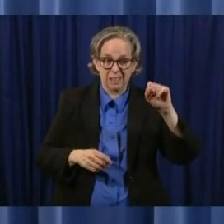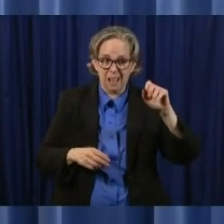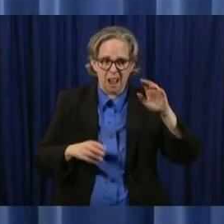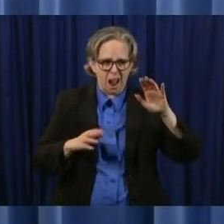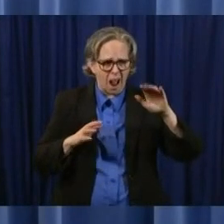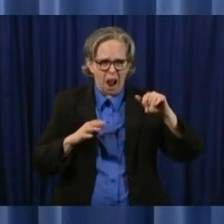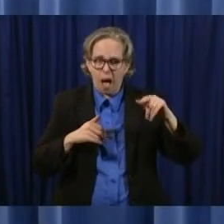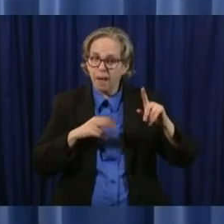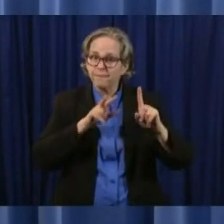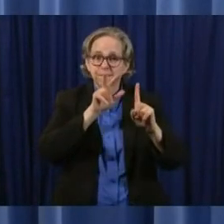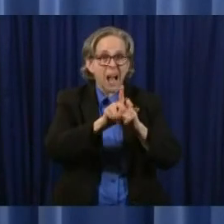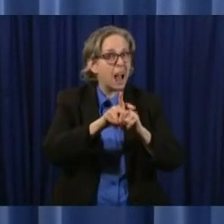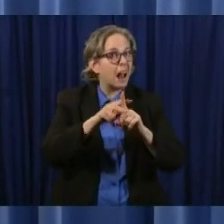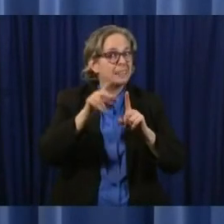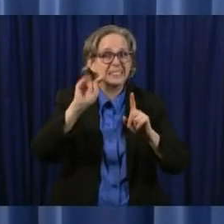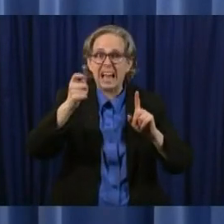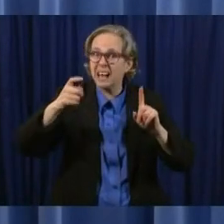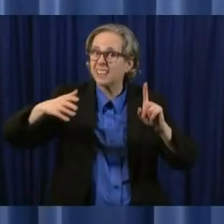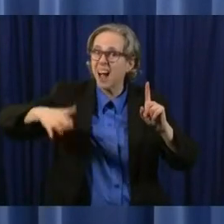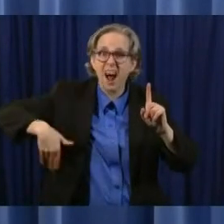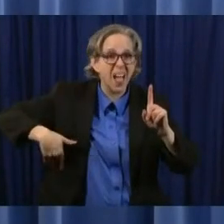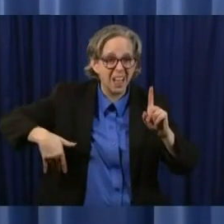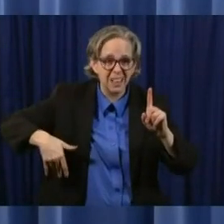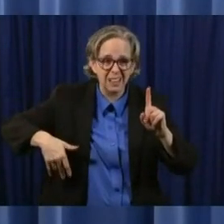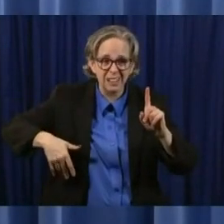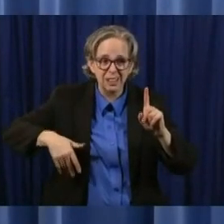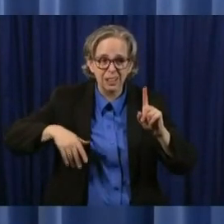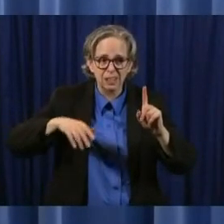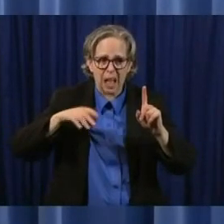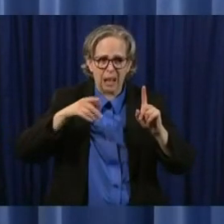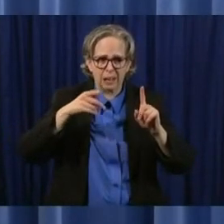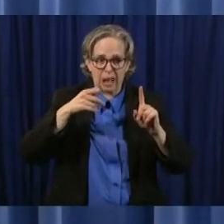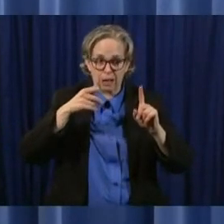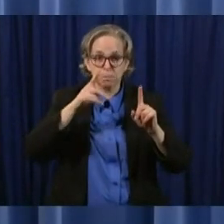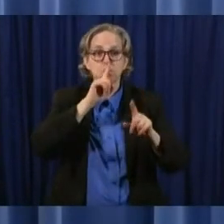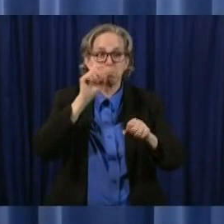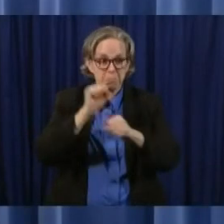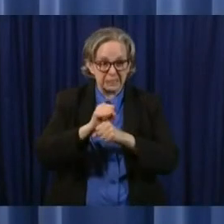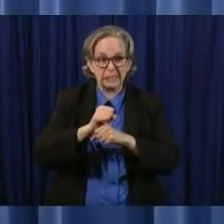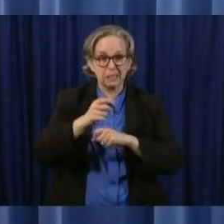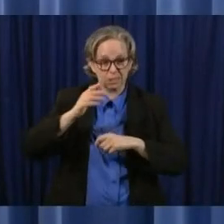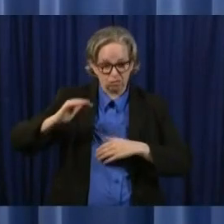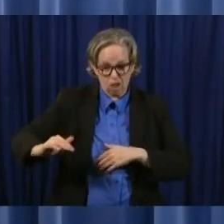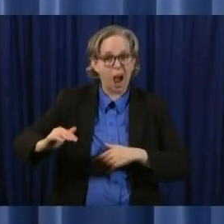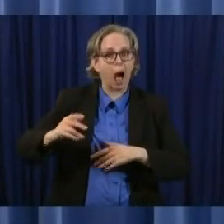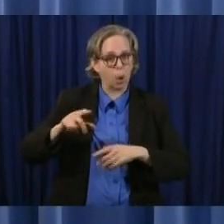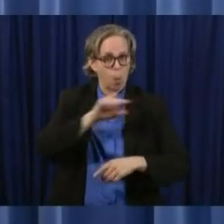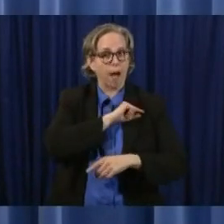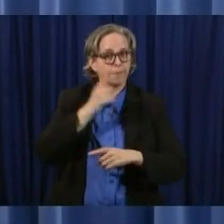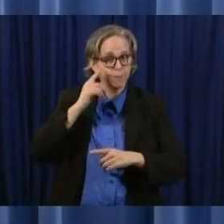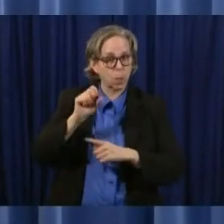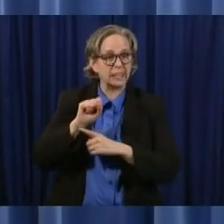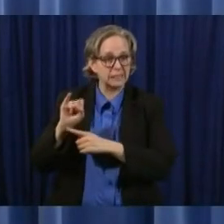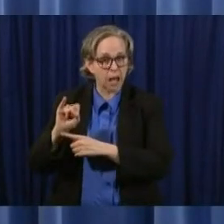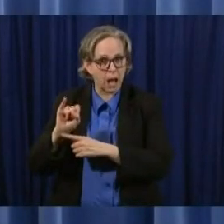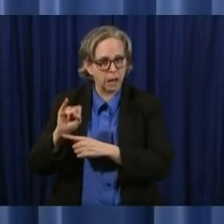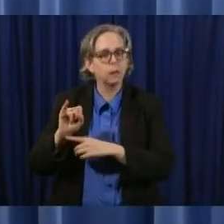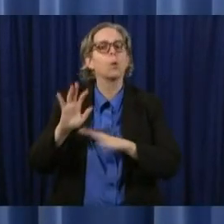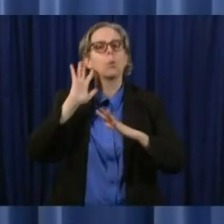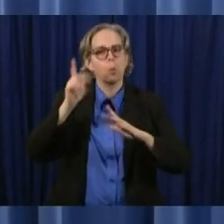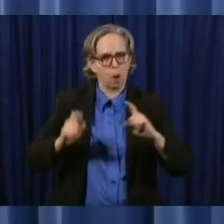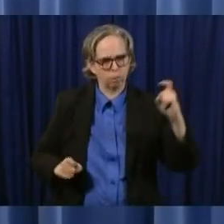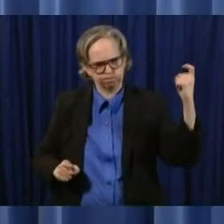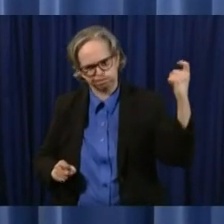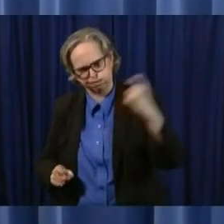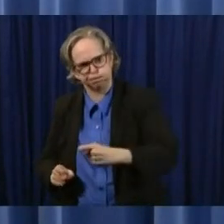eligible child you must act now to get 500 per child in addition to your 1200 payment let me read that again but if